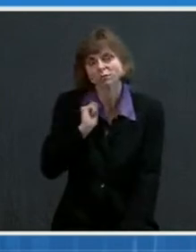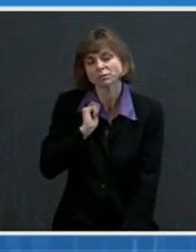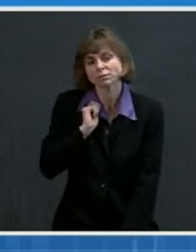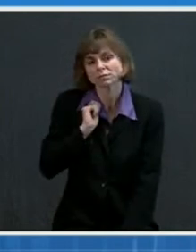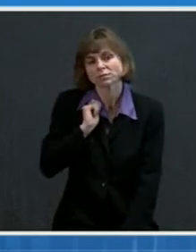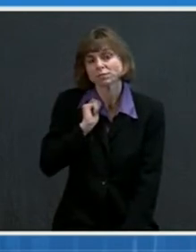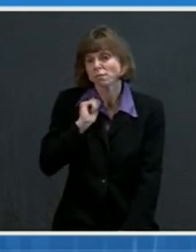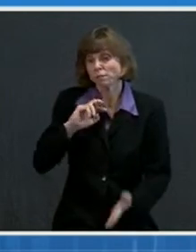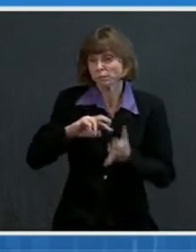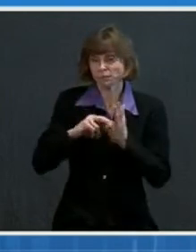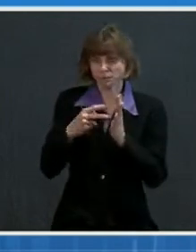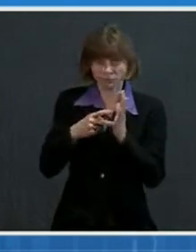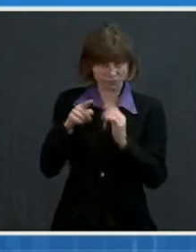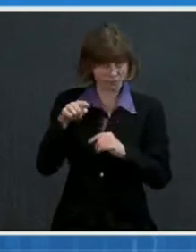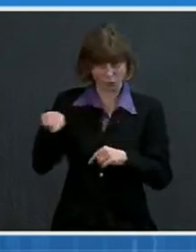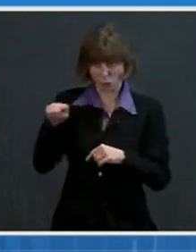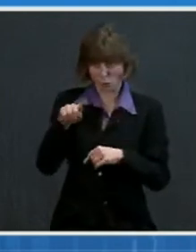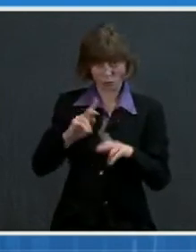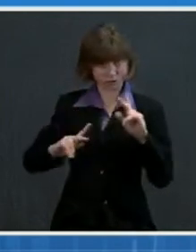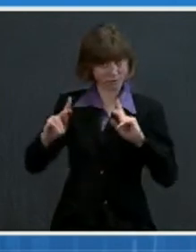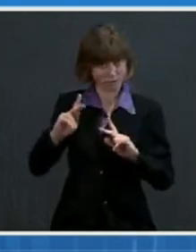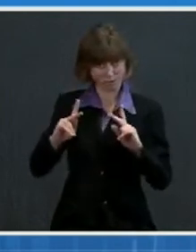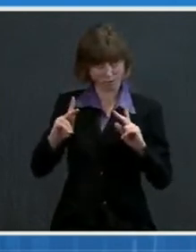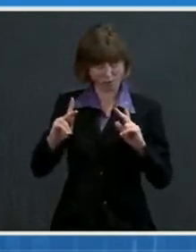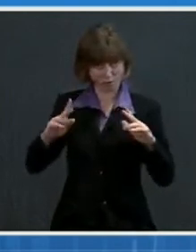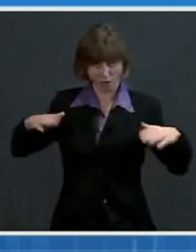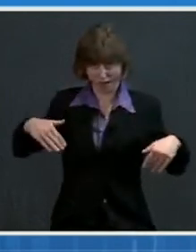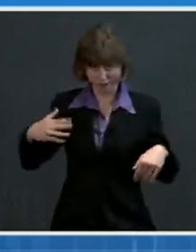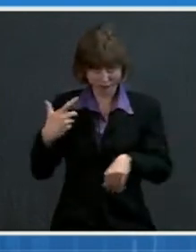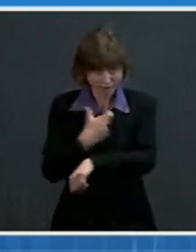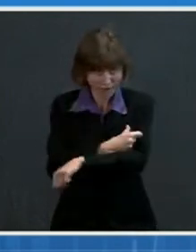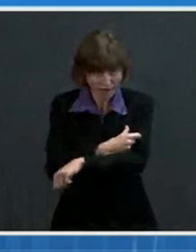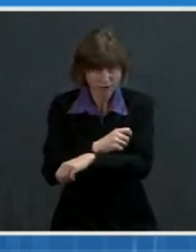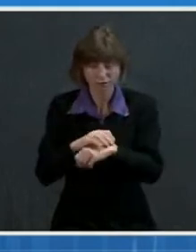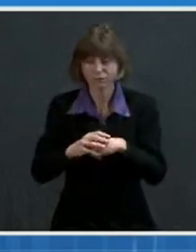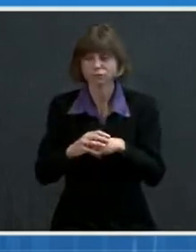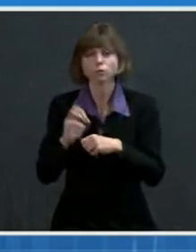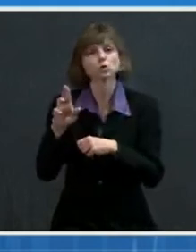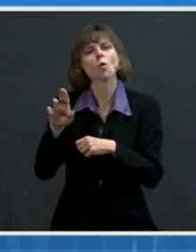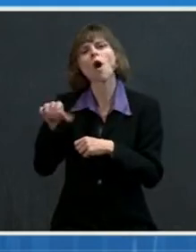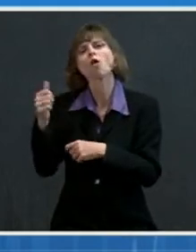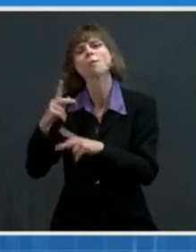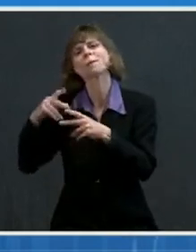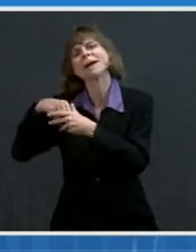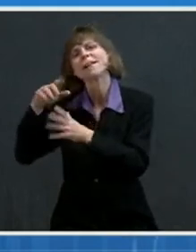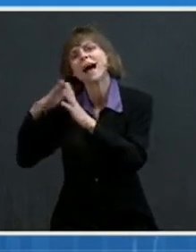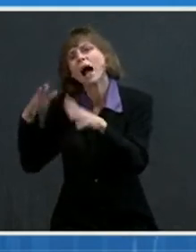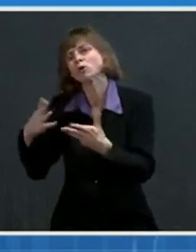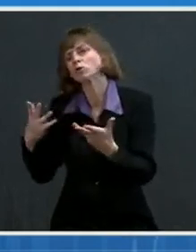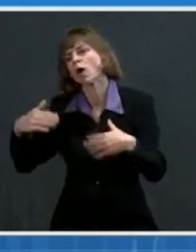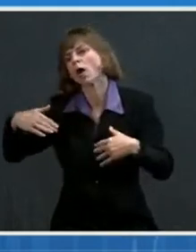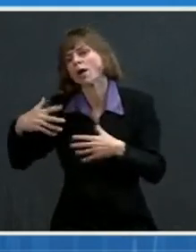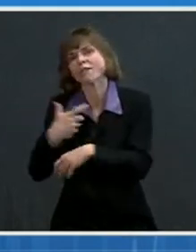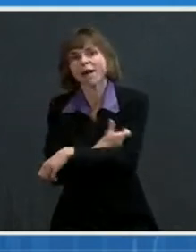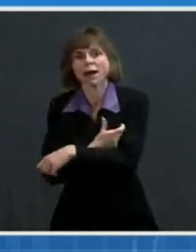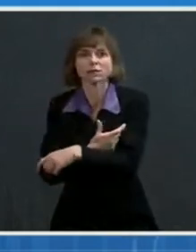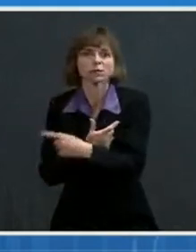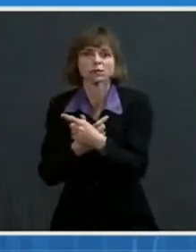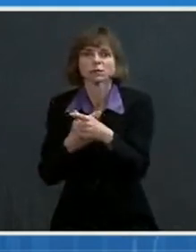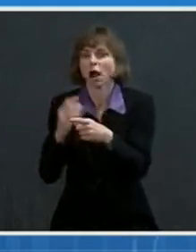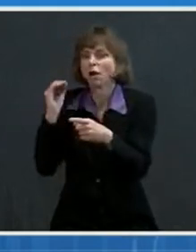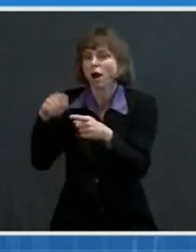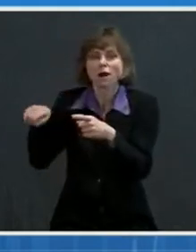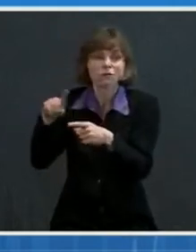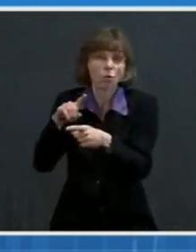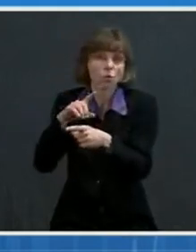of the unvaccinated people or any unvaccinated members of their households, for example, are an adult over